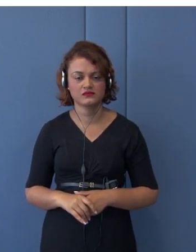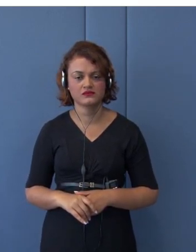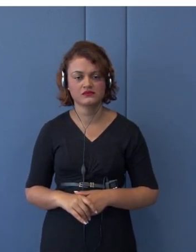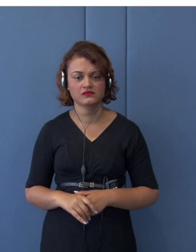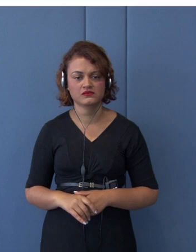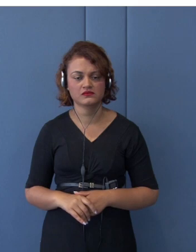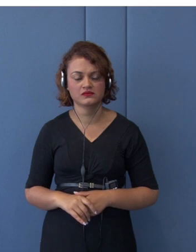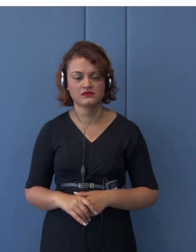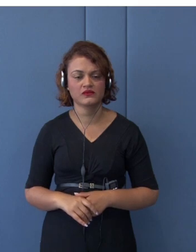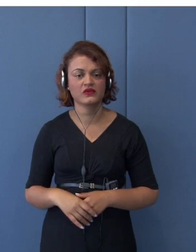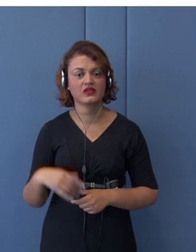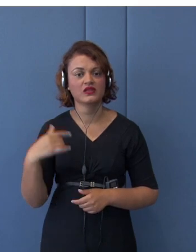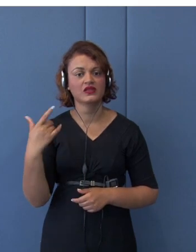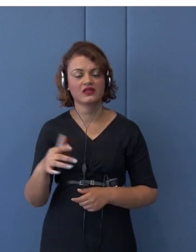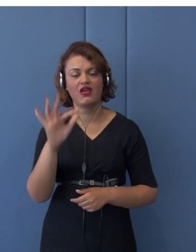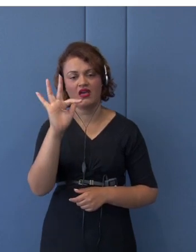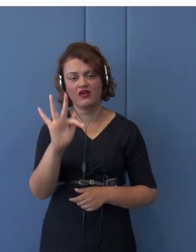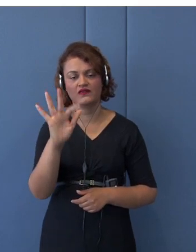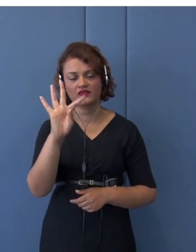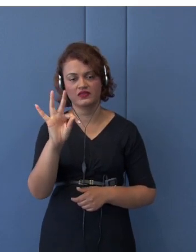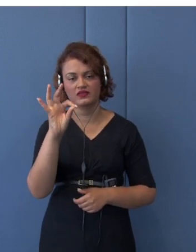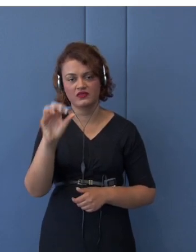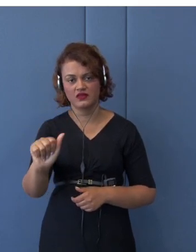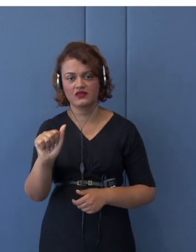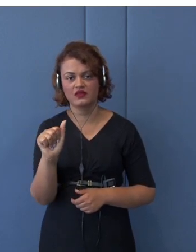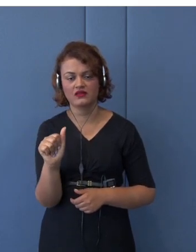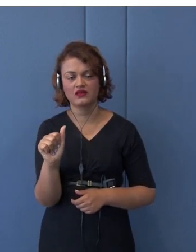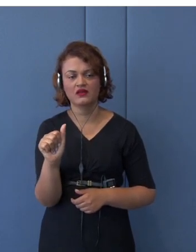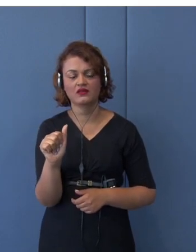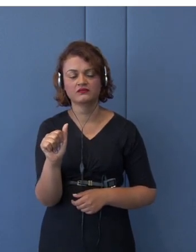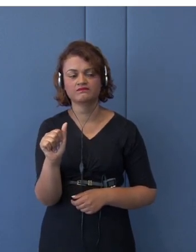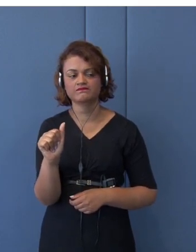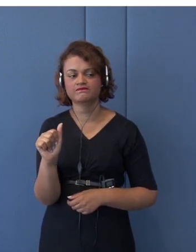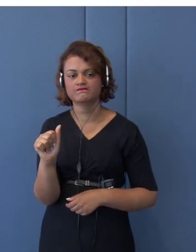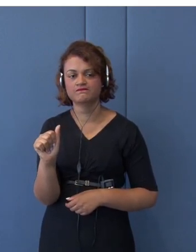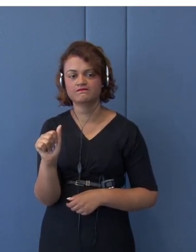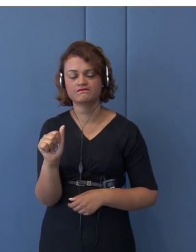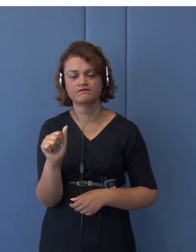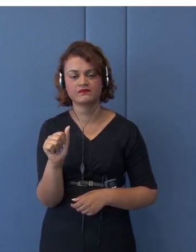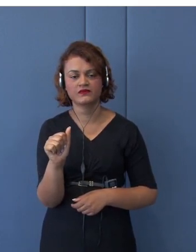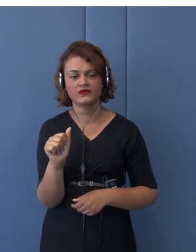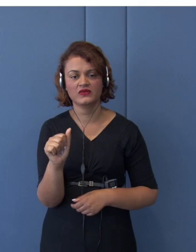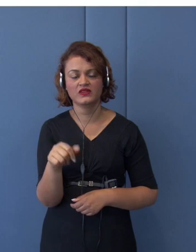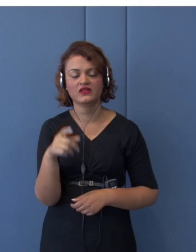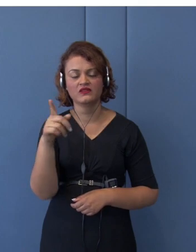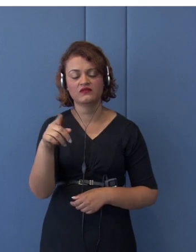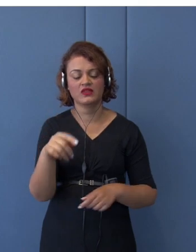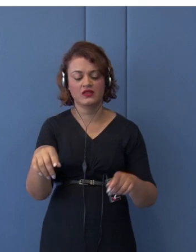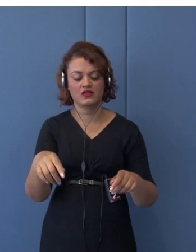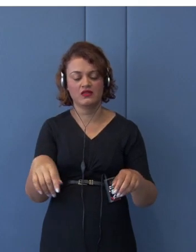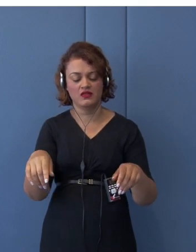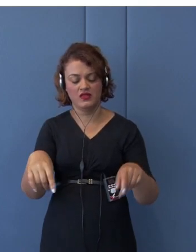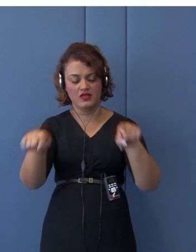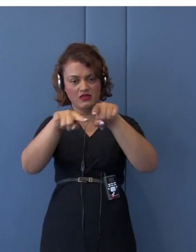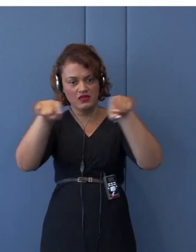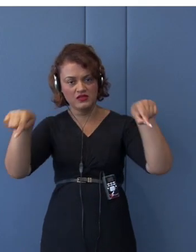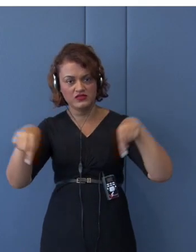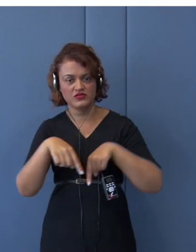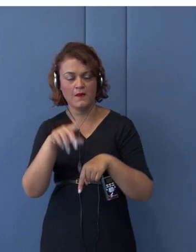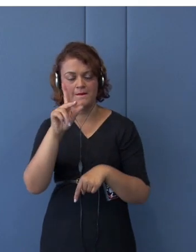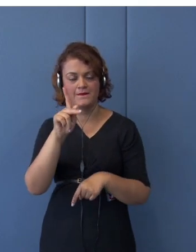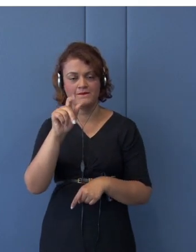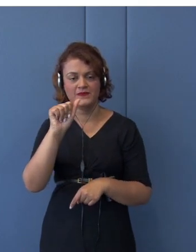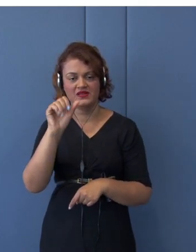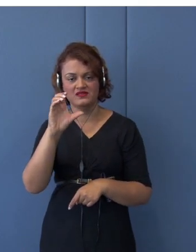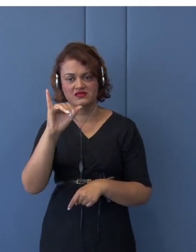regional one, and beyond the Asia-Pacific region, the TPP and also Japan-EU